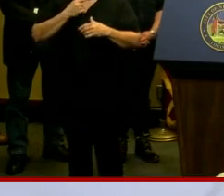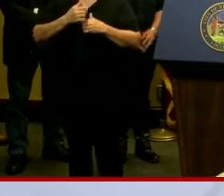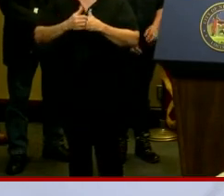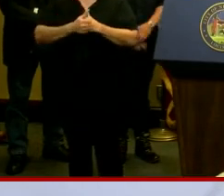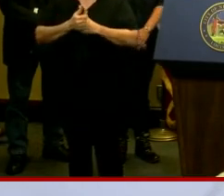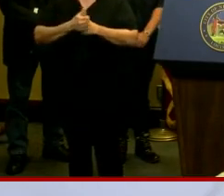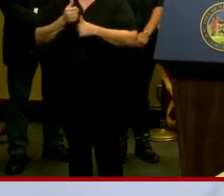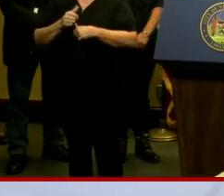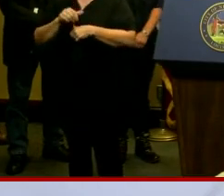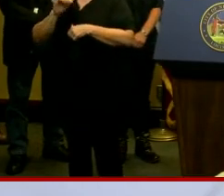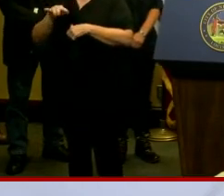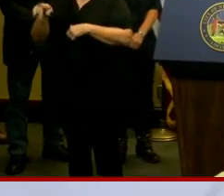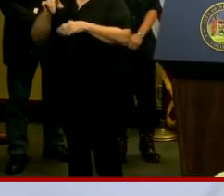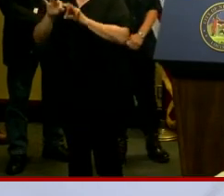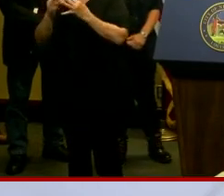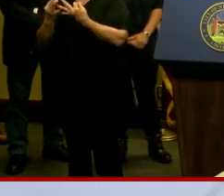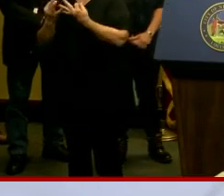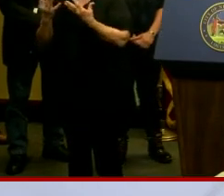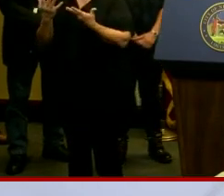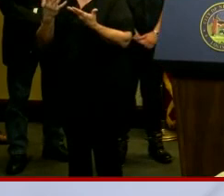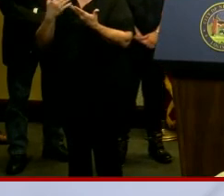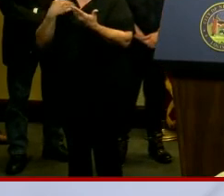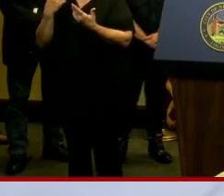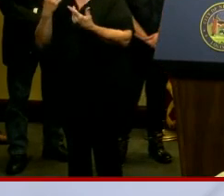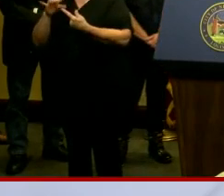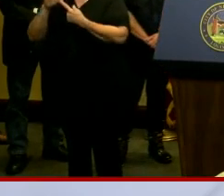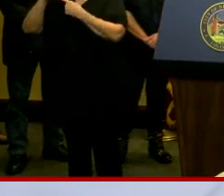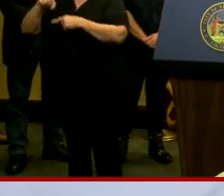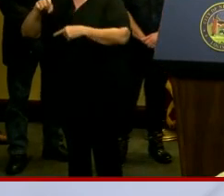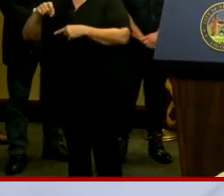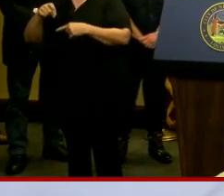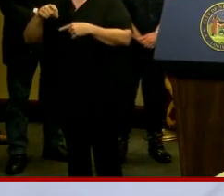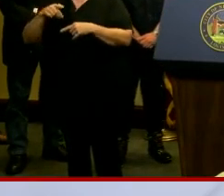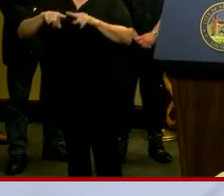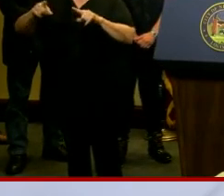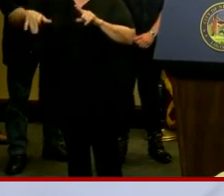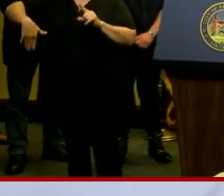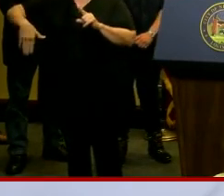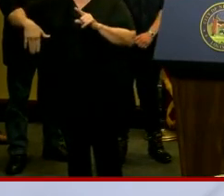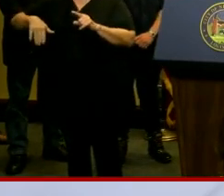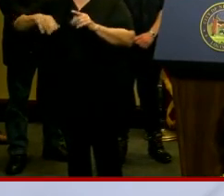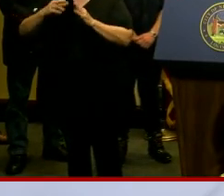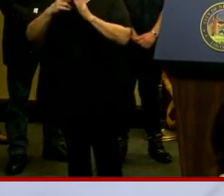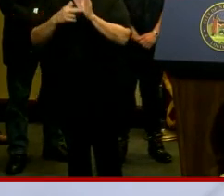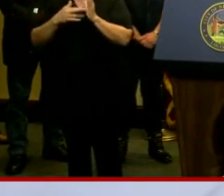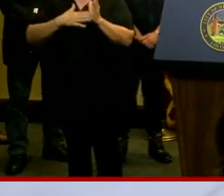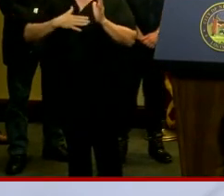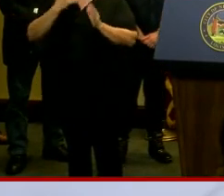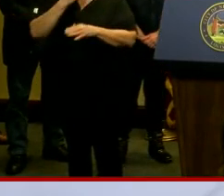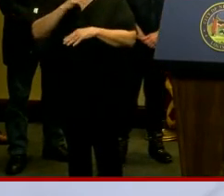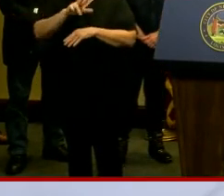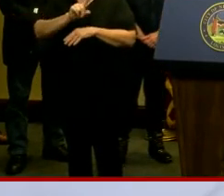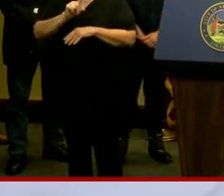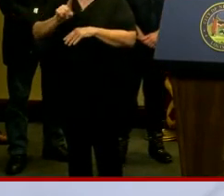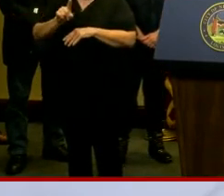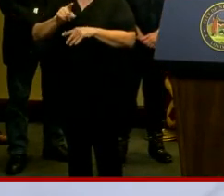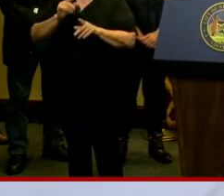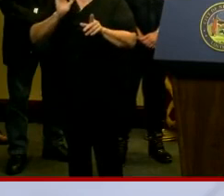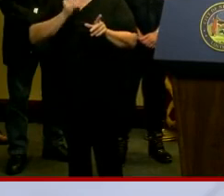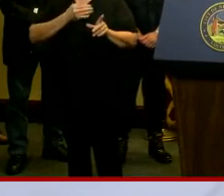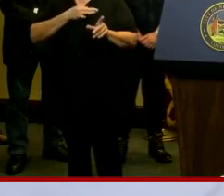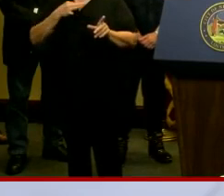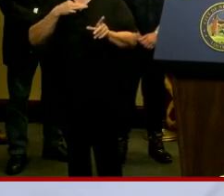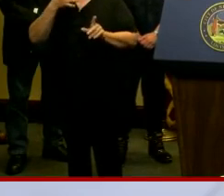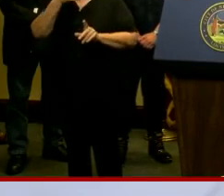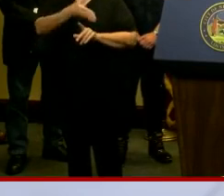are a family that is experiencing or may have a special need and you have not registered for the special needs registry, please call 3-1-1. Our staff are there